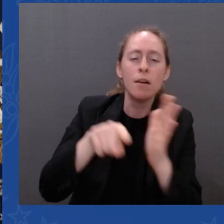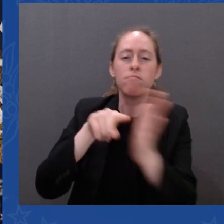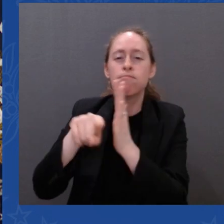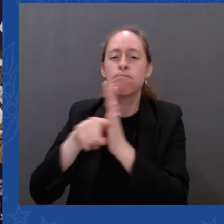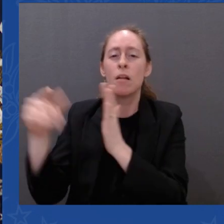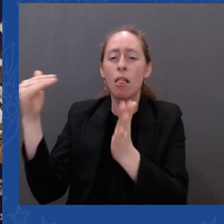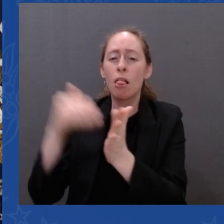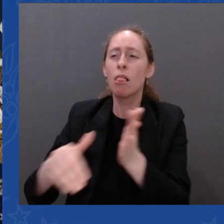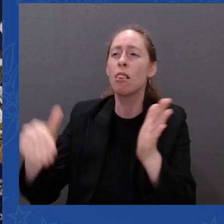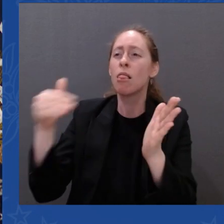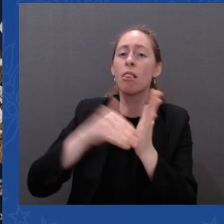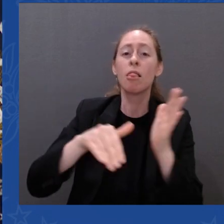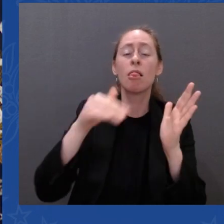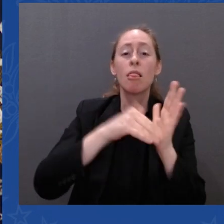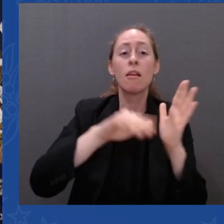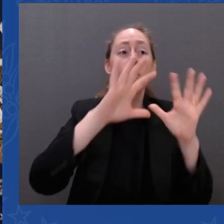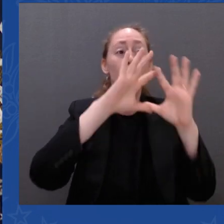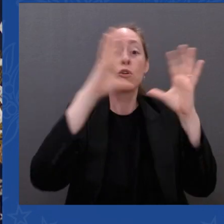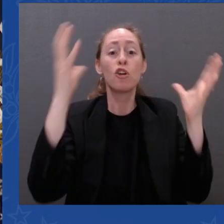Why?